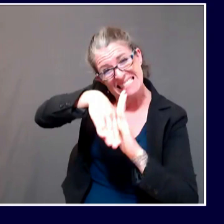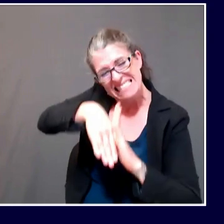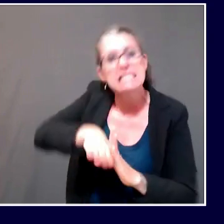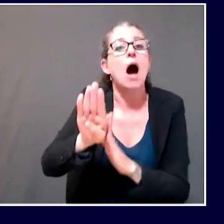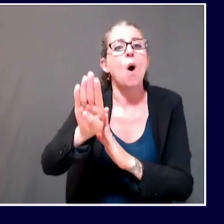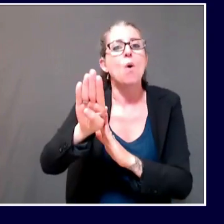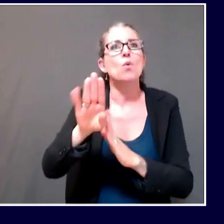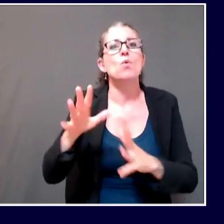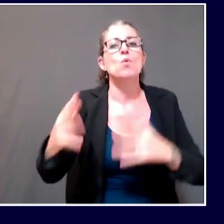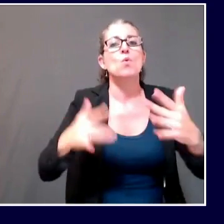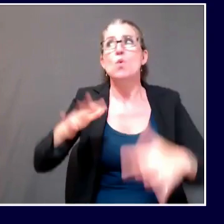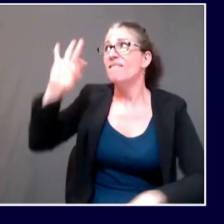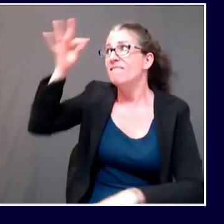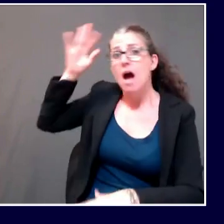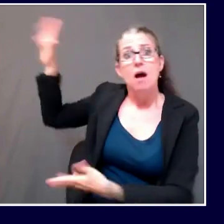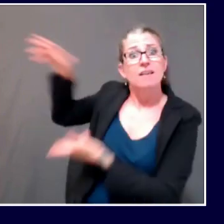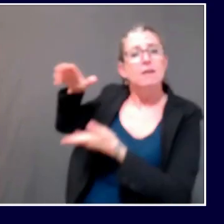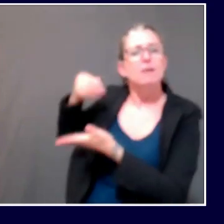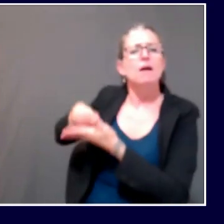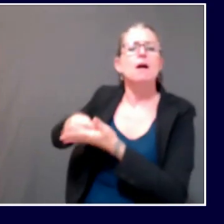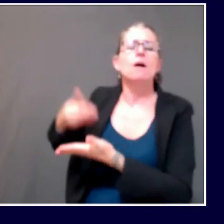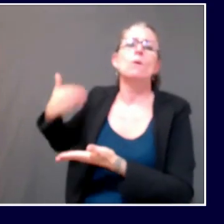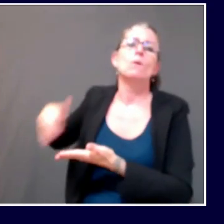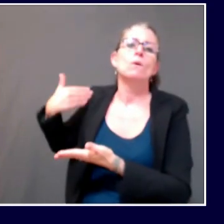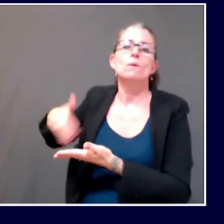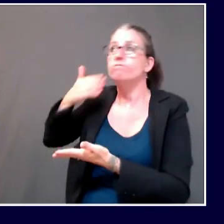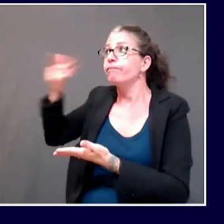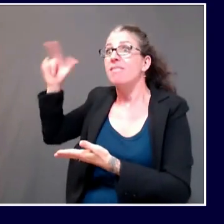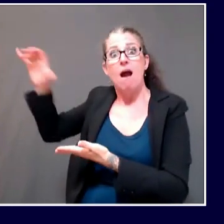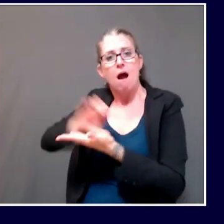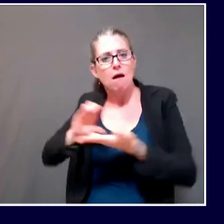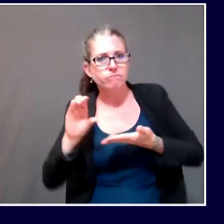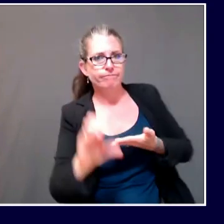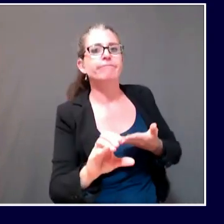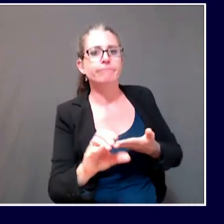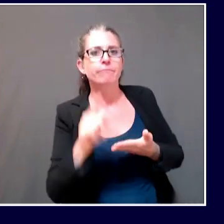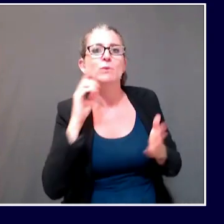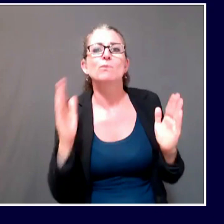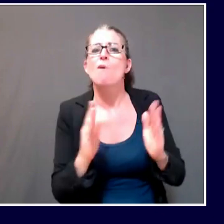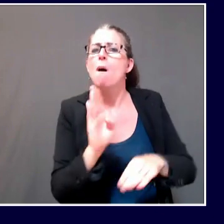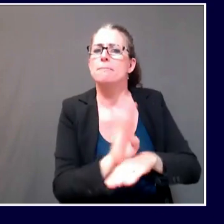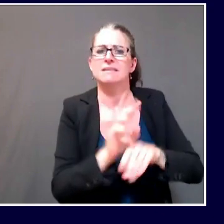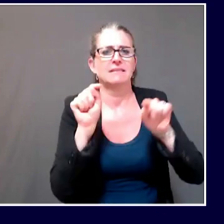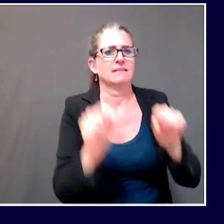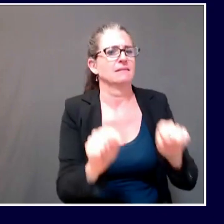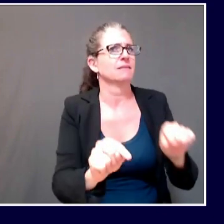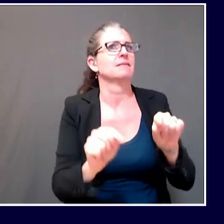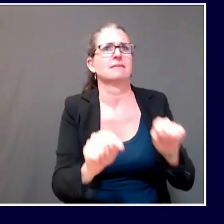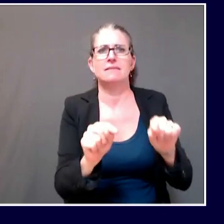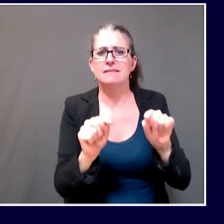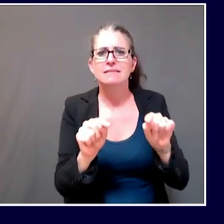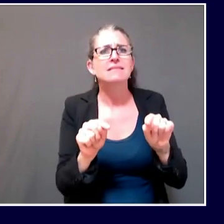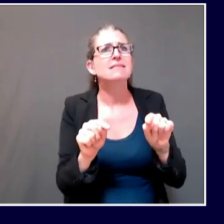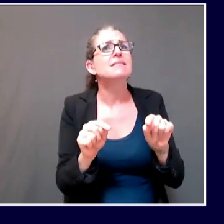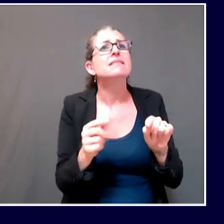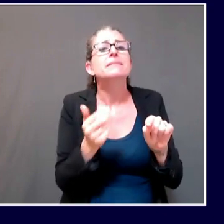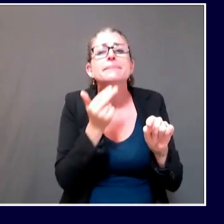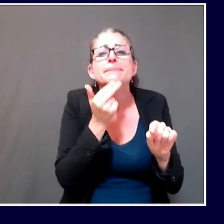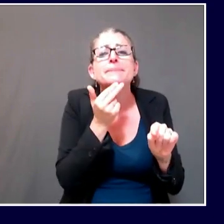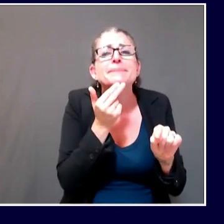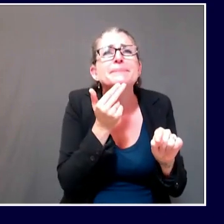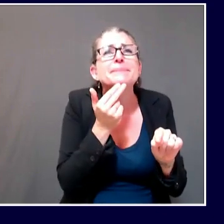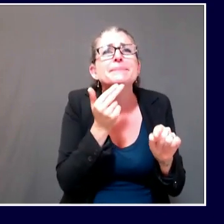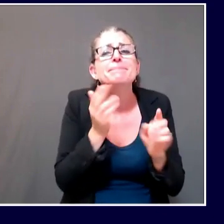to the small farms, the mom-and-pop stores, the small motels and retailers across the state and across the nation.